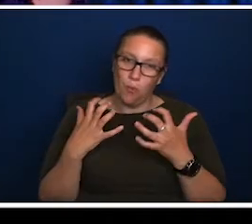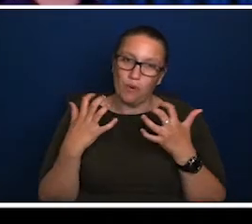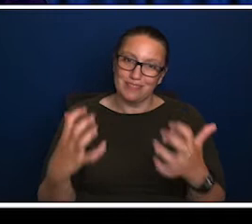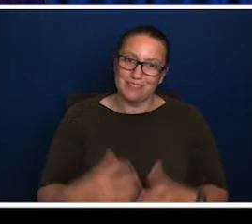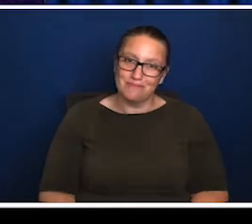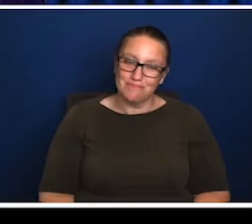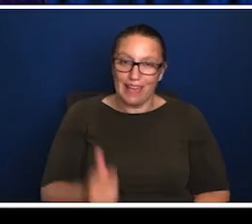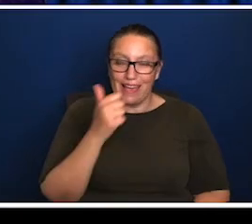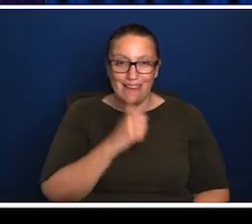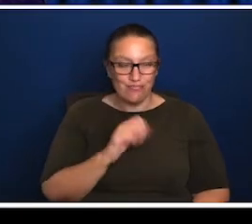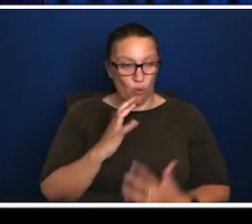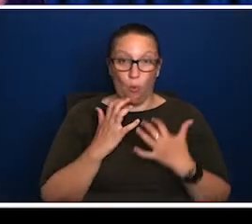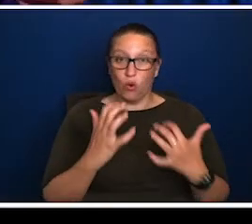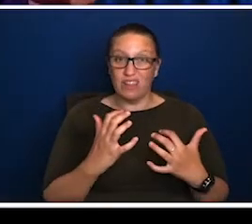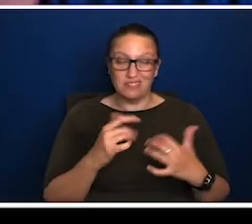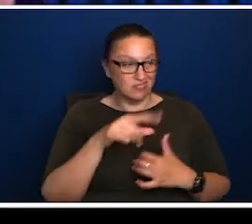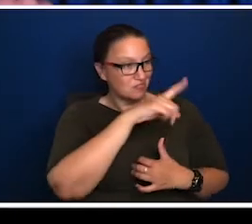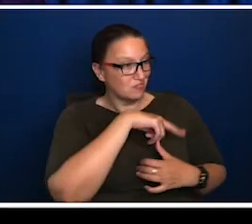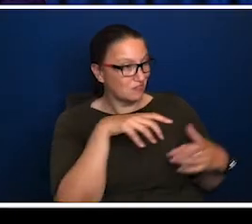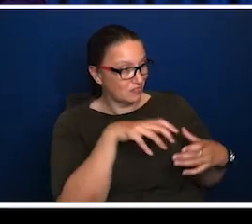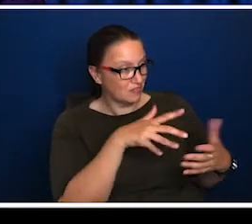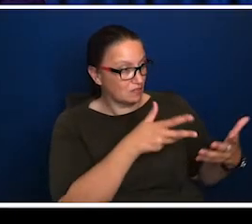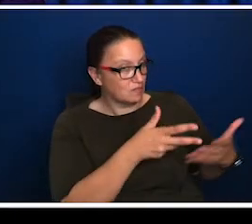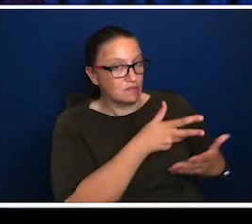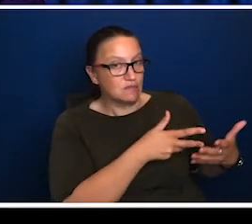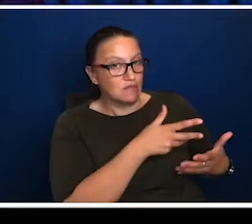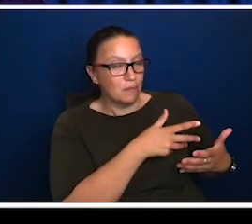conversations that they haven't had yet, they should be there as well.